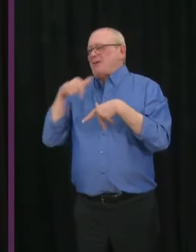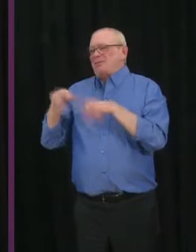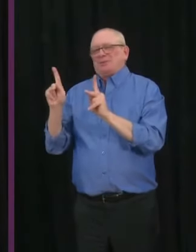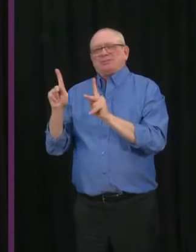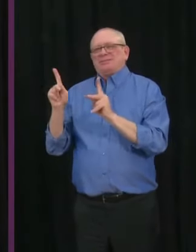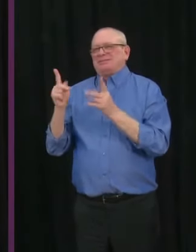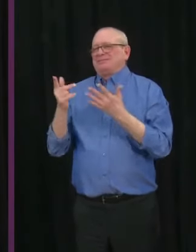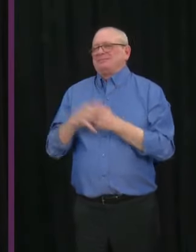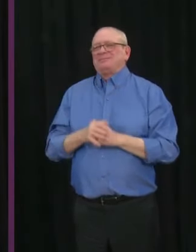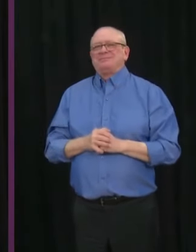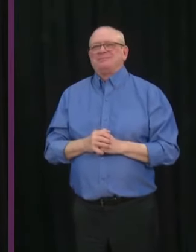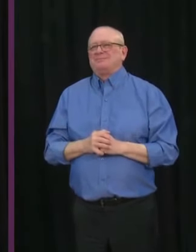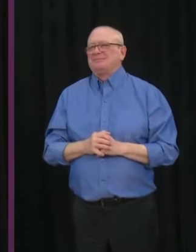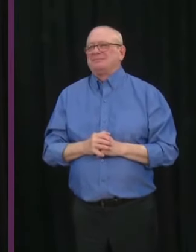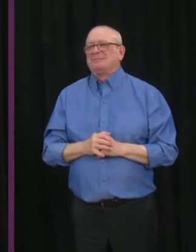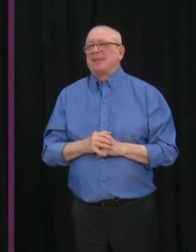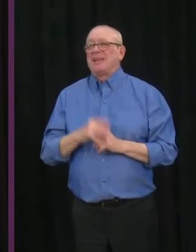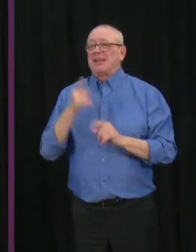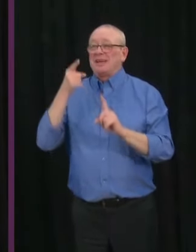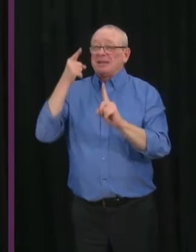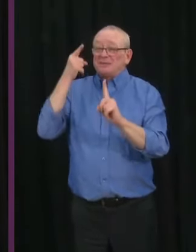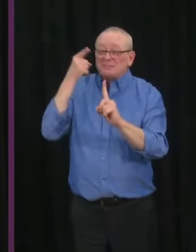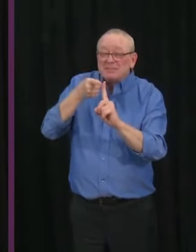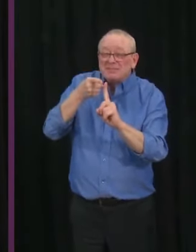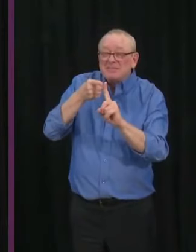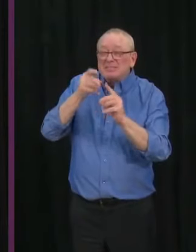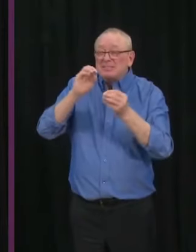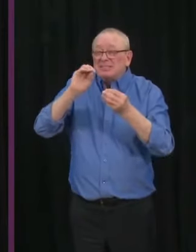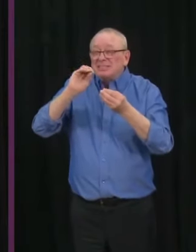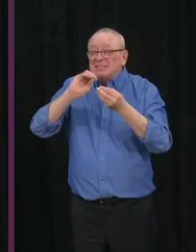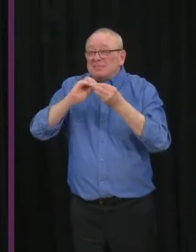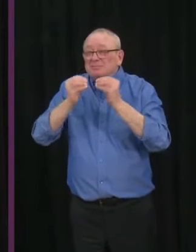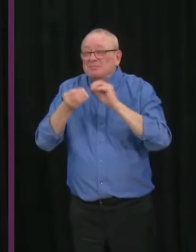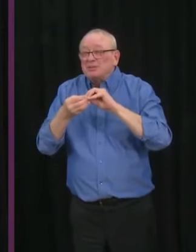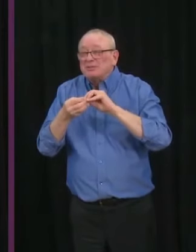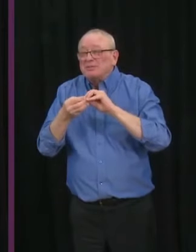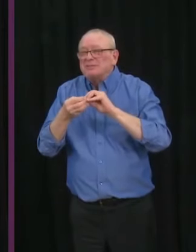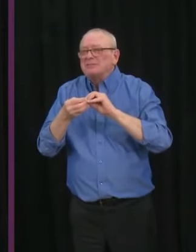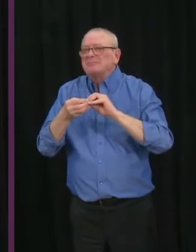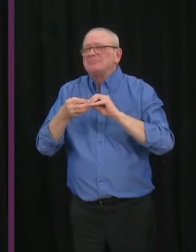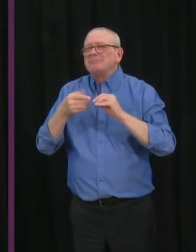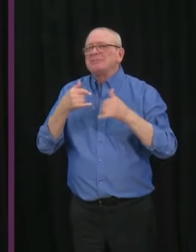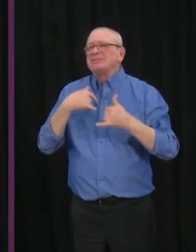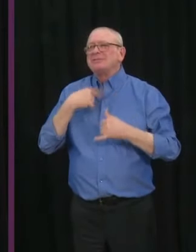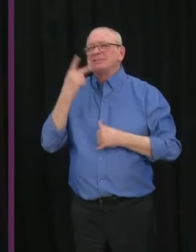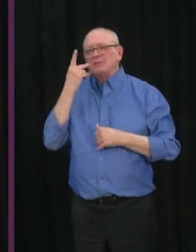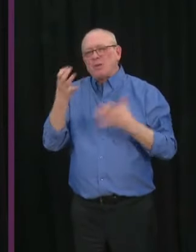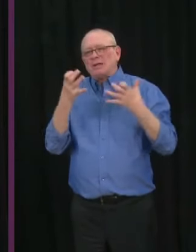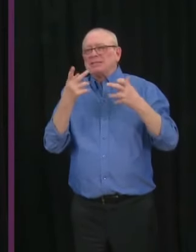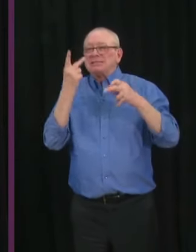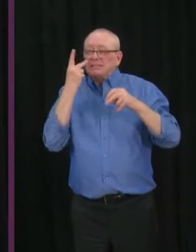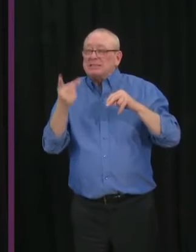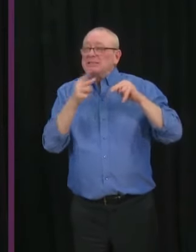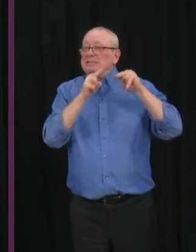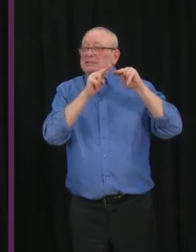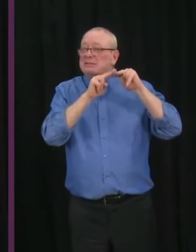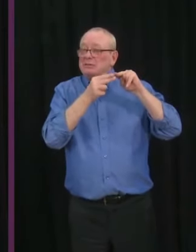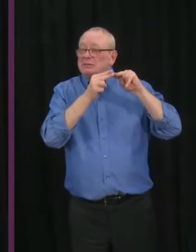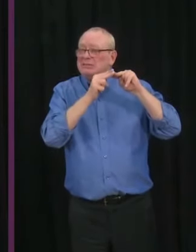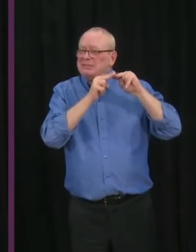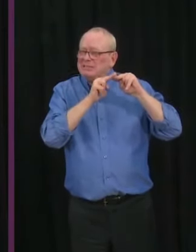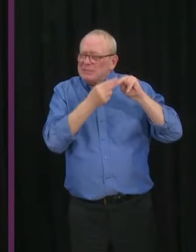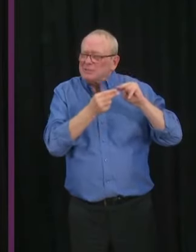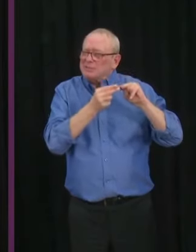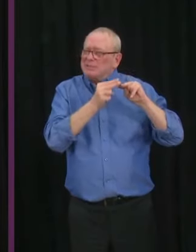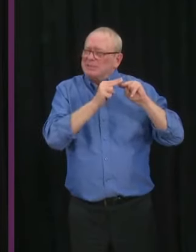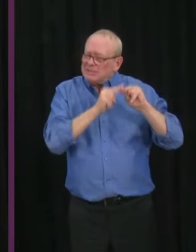specific benchmarks, again, we're looking at a stepwise approach down and down again, as we as we look at the kinds